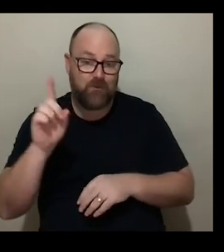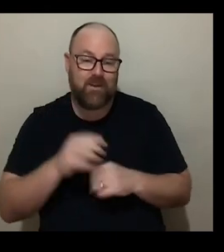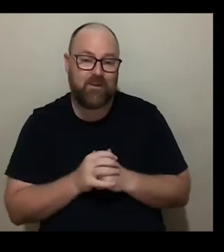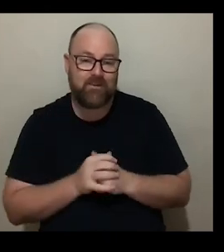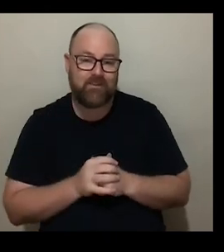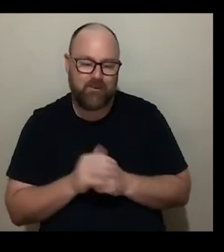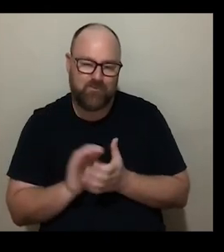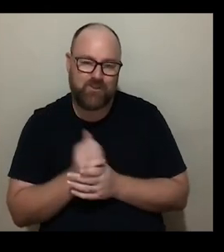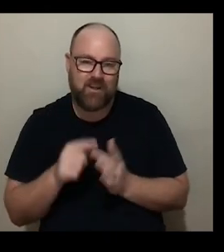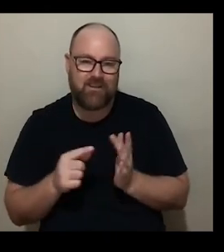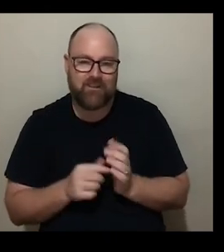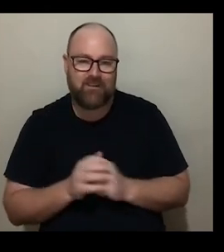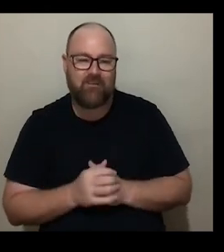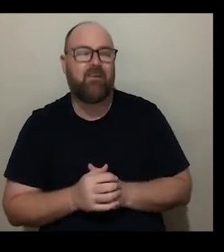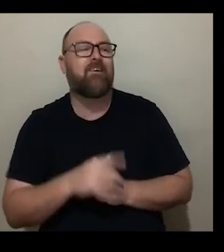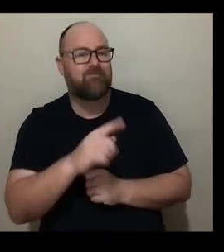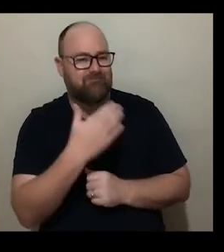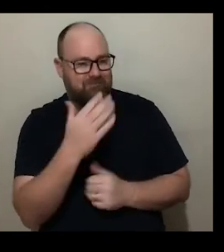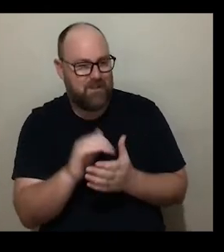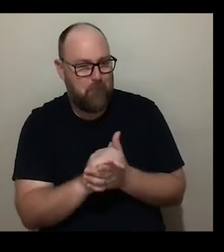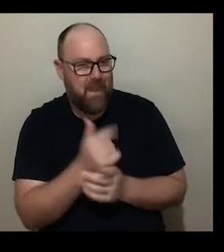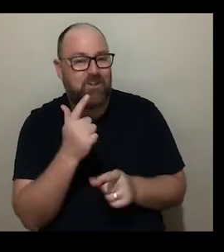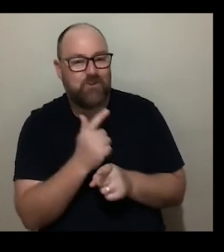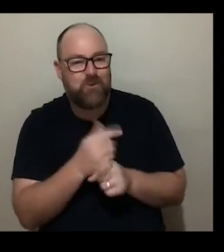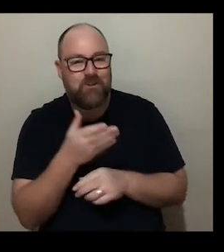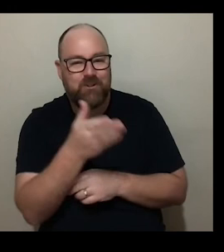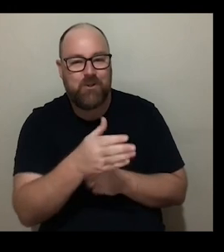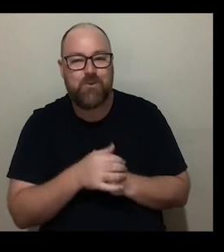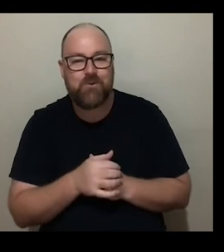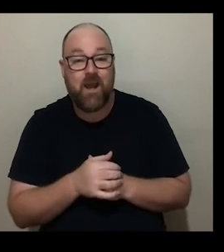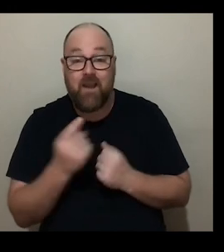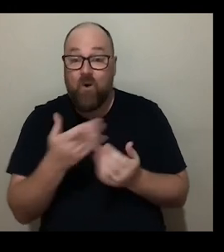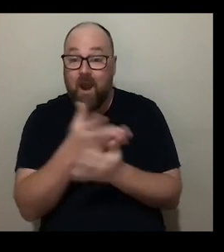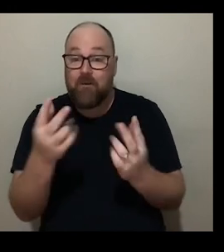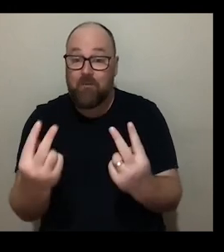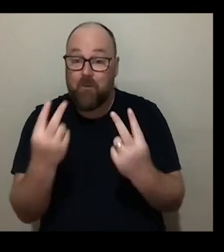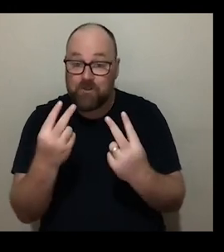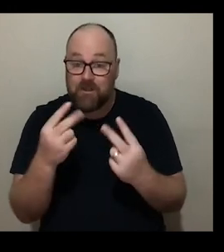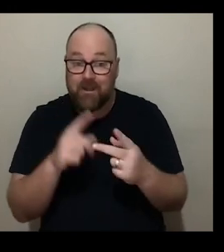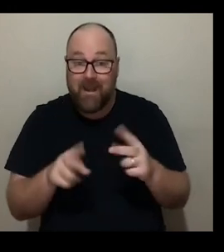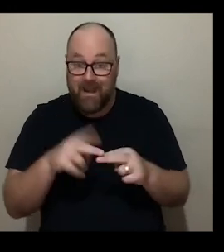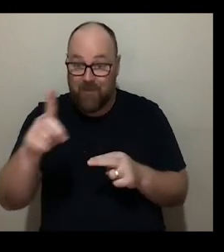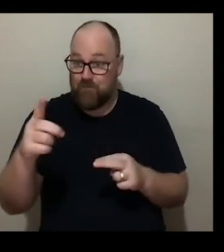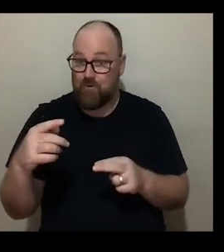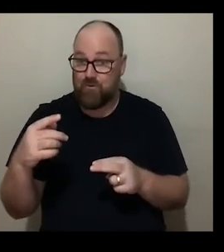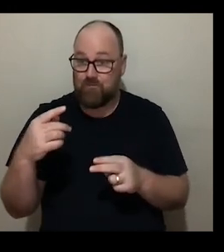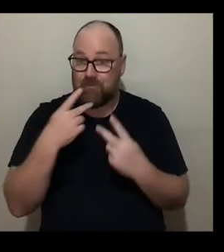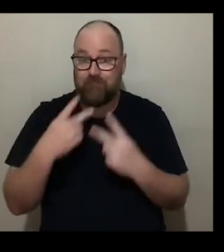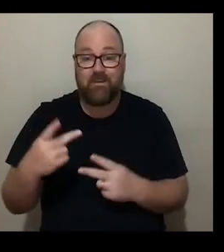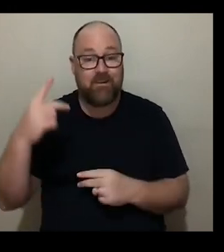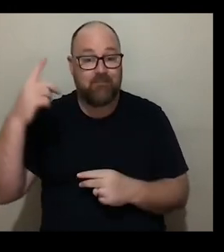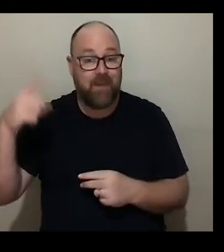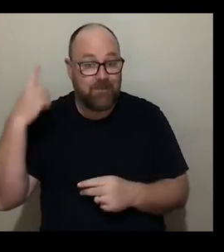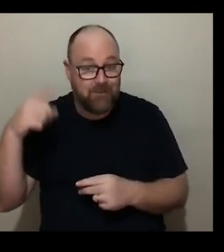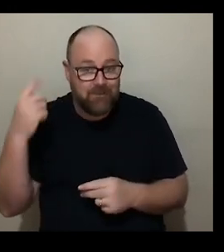it oh it's been such a pleasure to speak to you and you know if anybody watching this is is in london in the future please